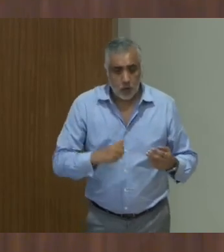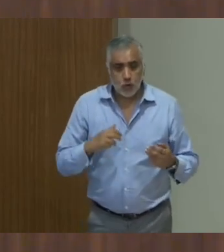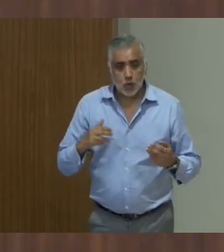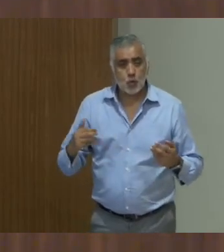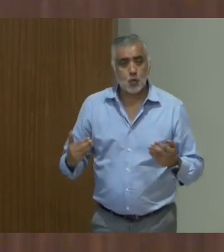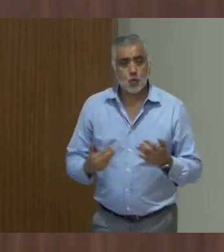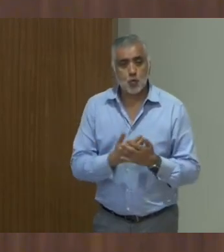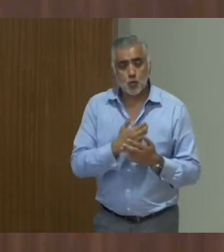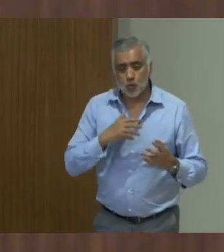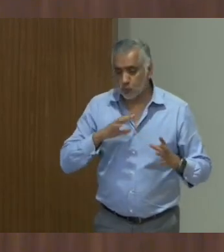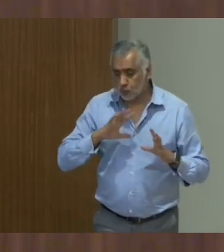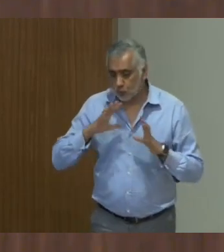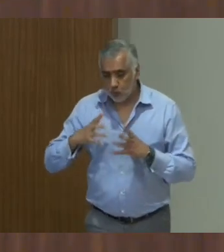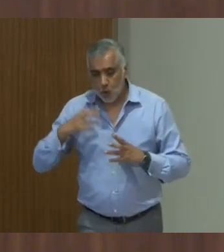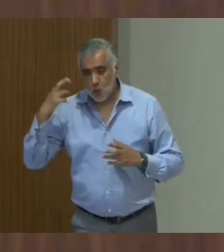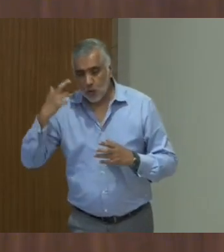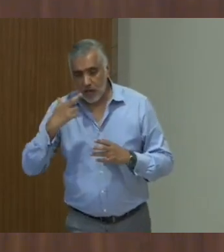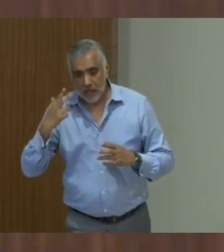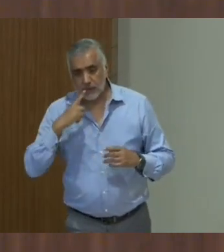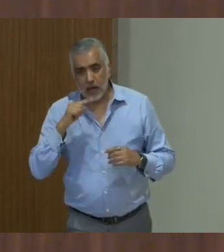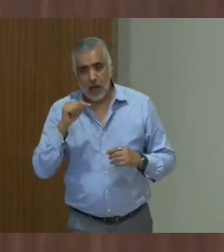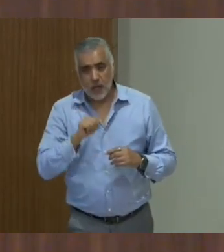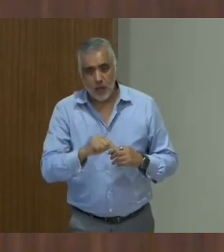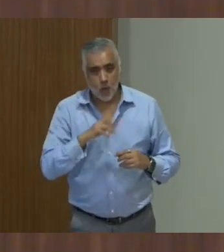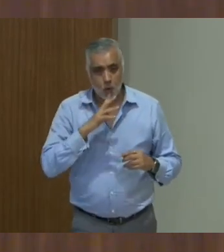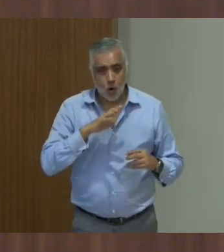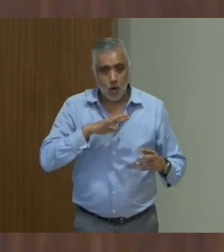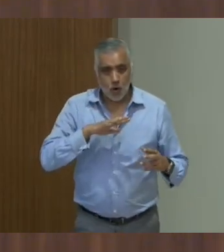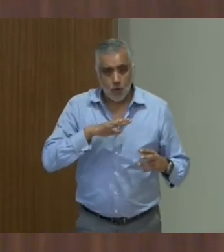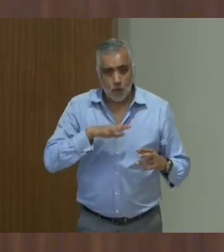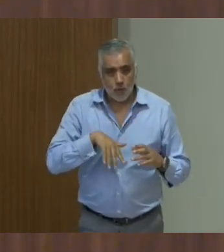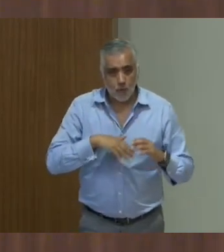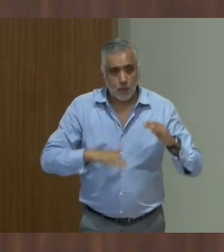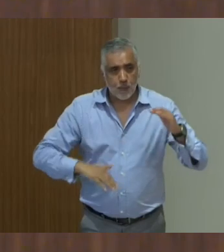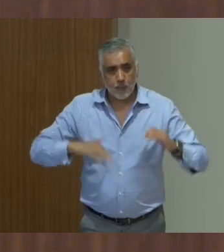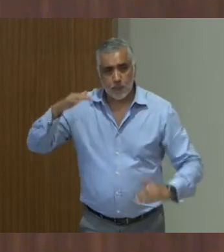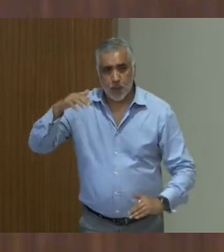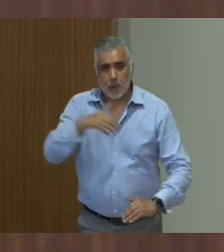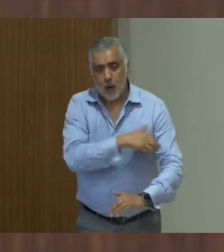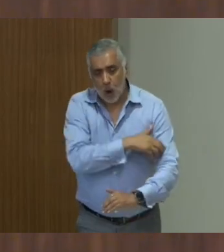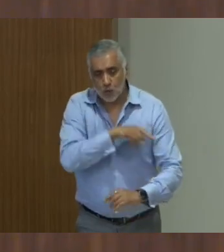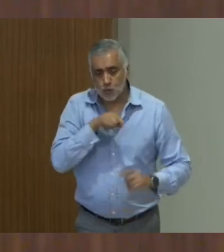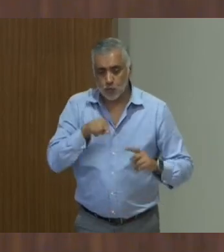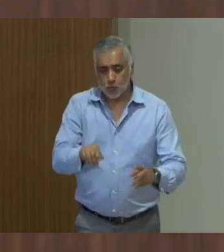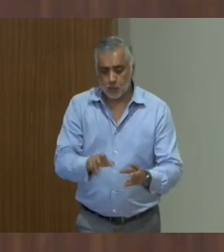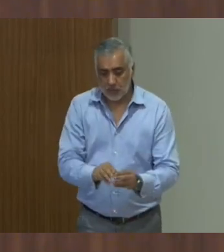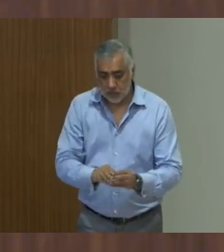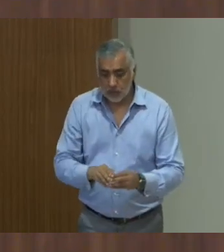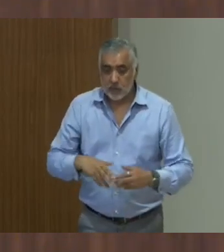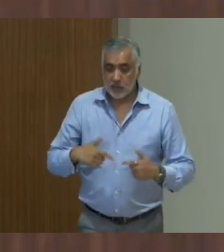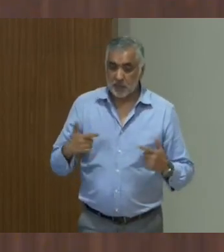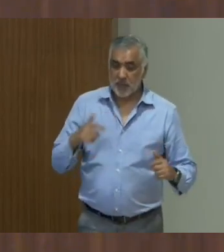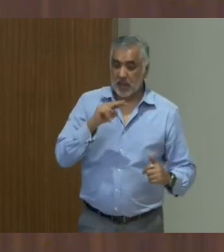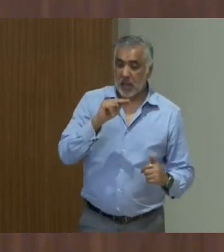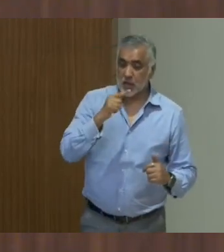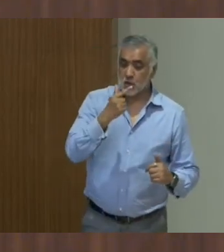you realize you, that, what kind of power equations are going on in that meeting. The big NGOs that